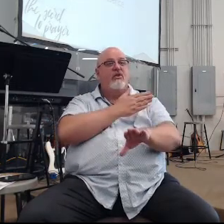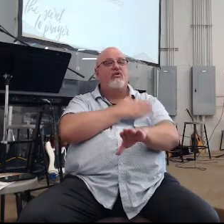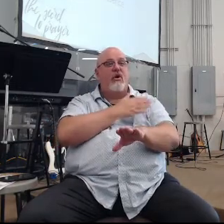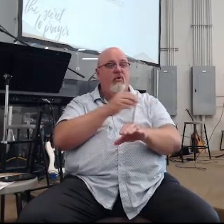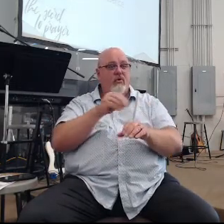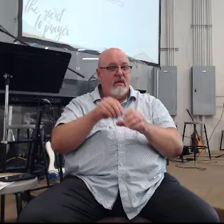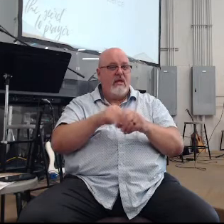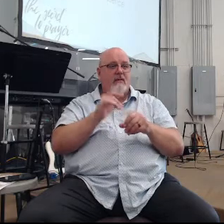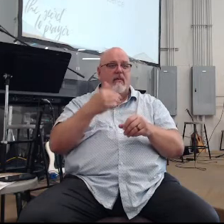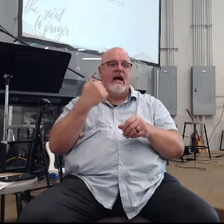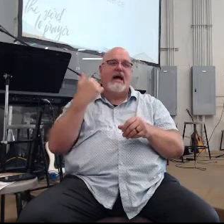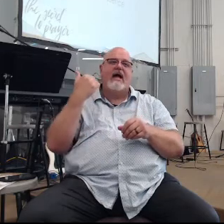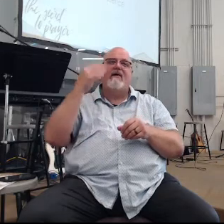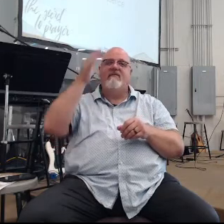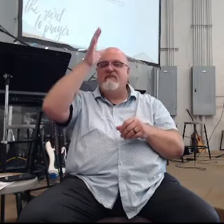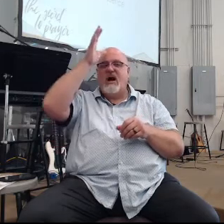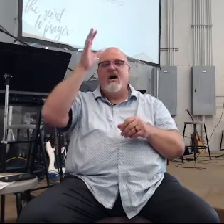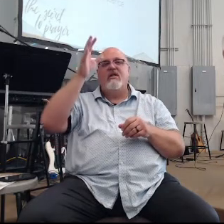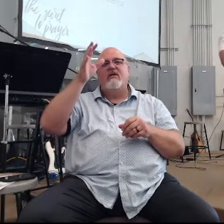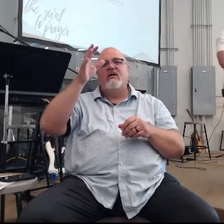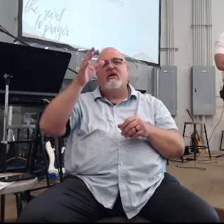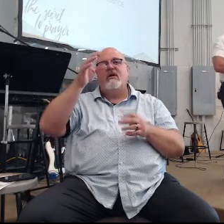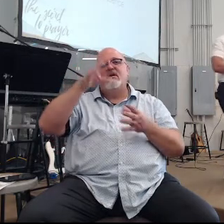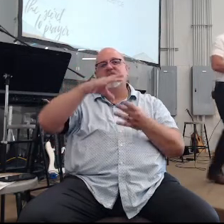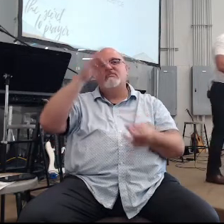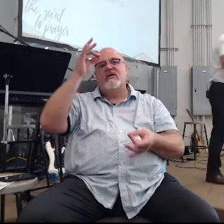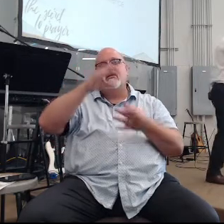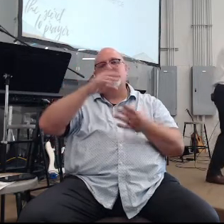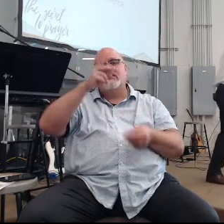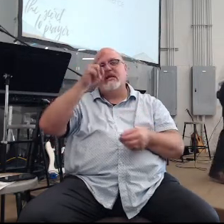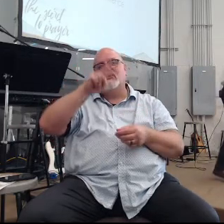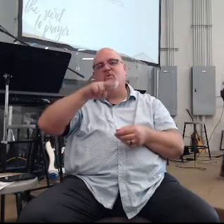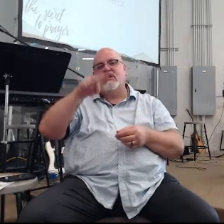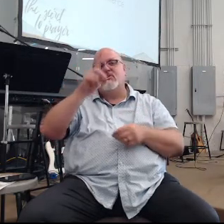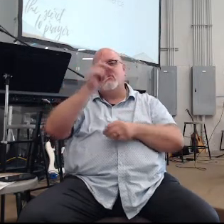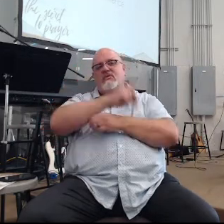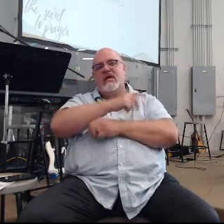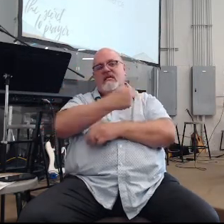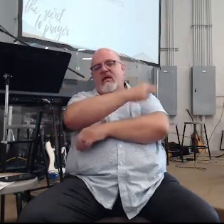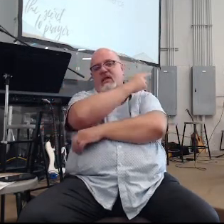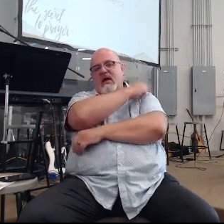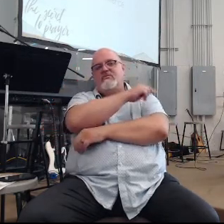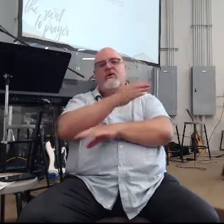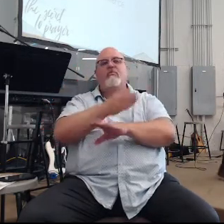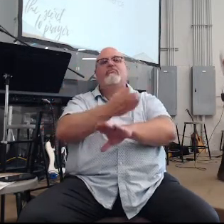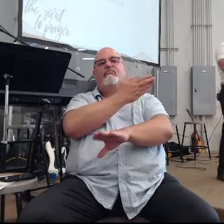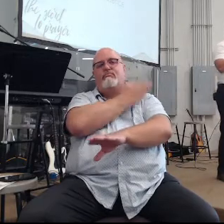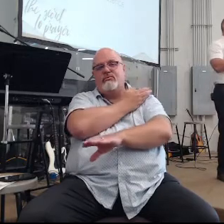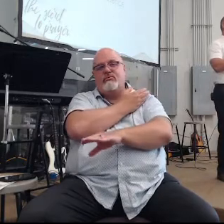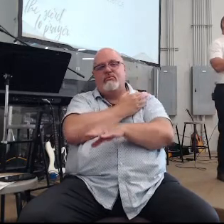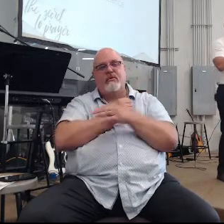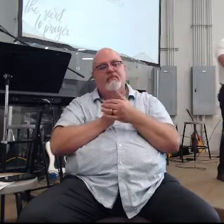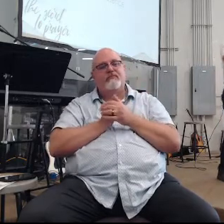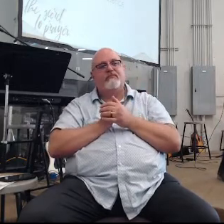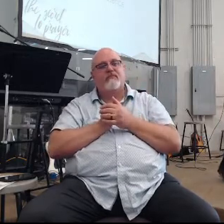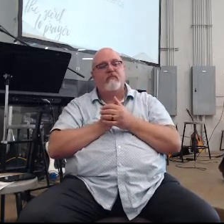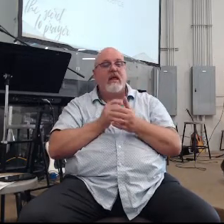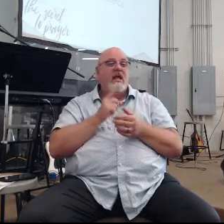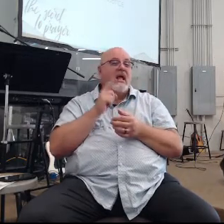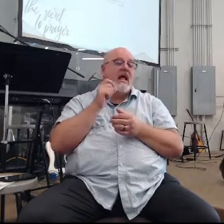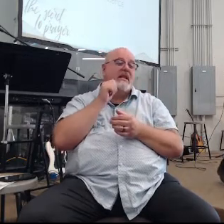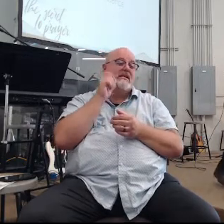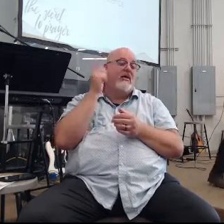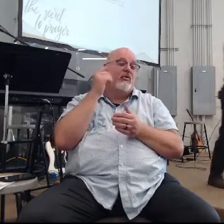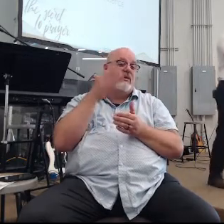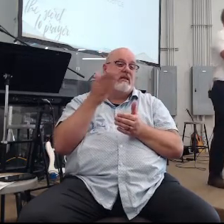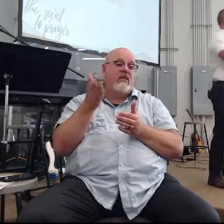spiritually in his 22 days in the hospital right what God is trying to show us now is it is not just in the thing you're